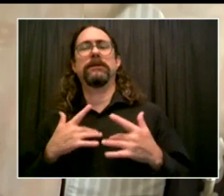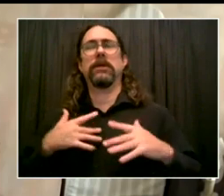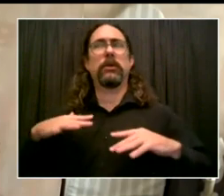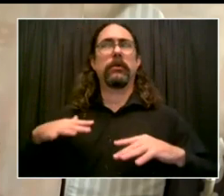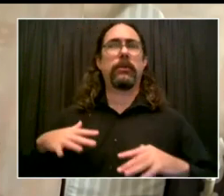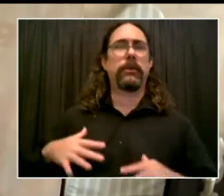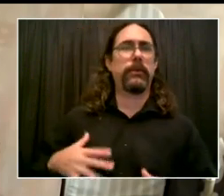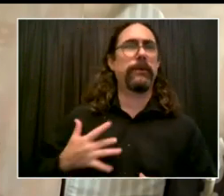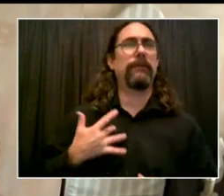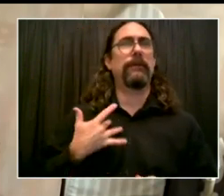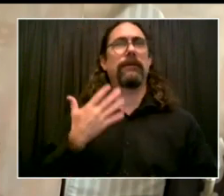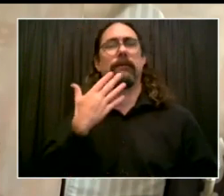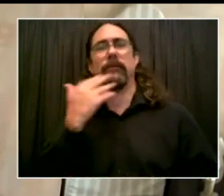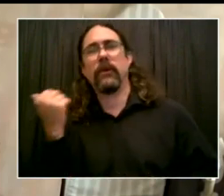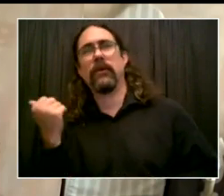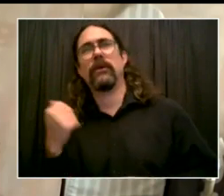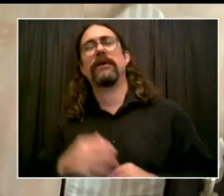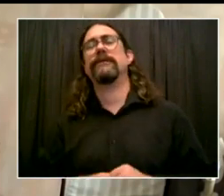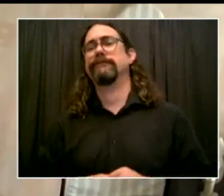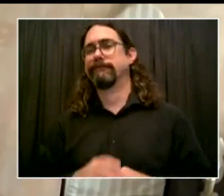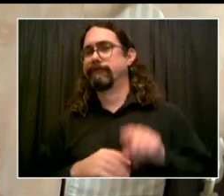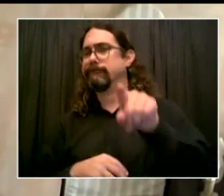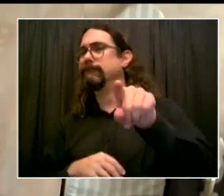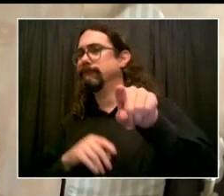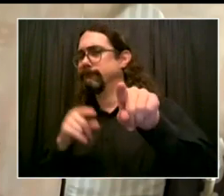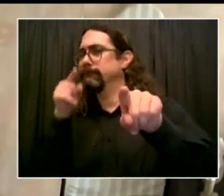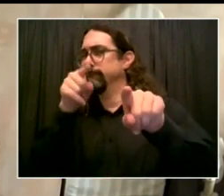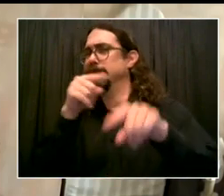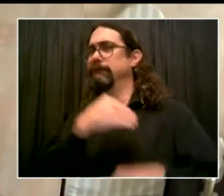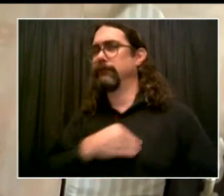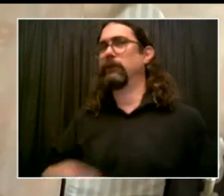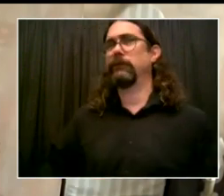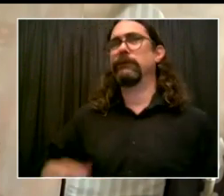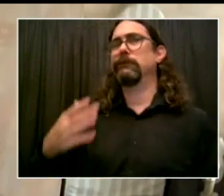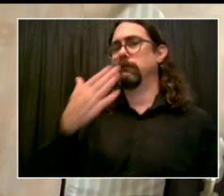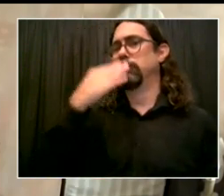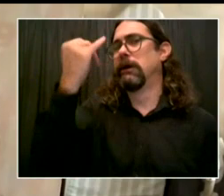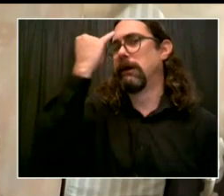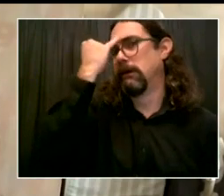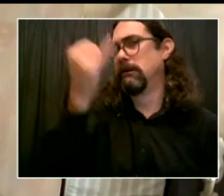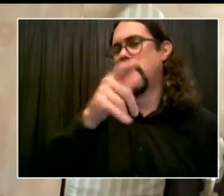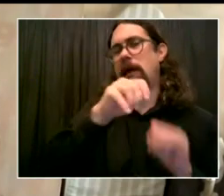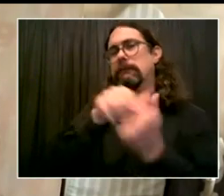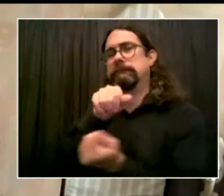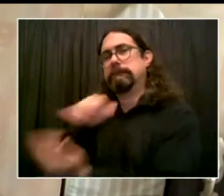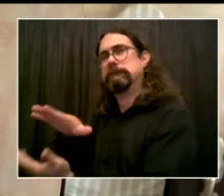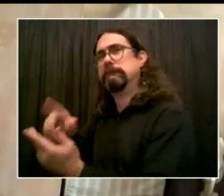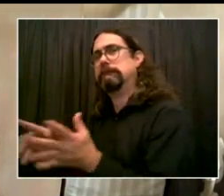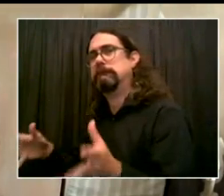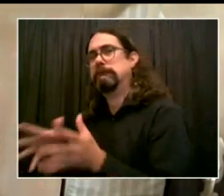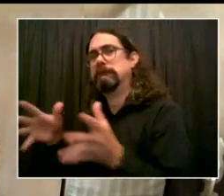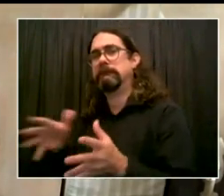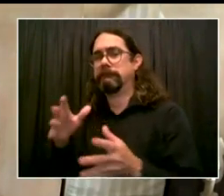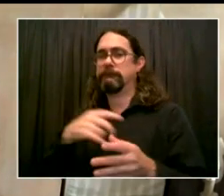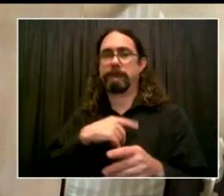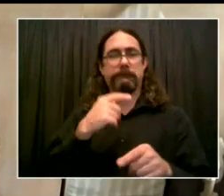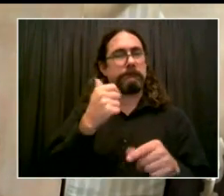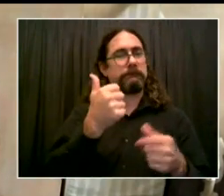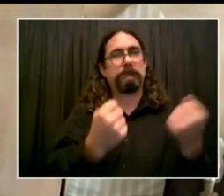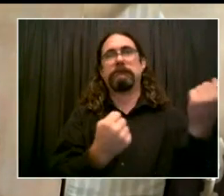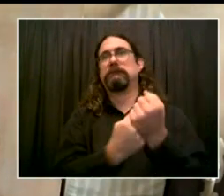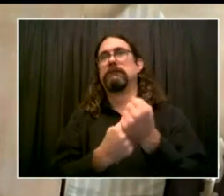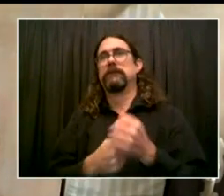idea that you did, and I thank you for what you've done, and I thank the Chancellor and the parents and the panelists on this morning's